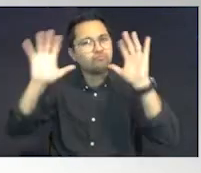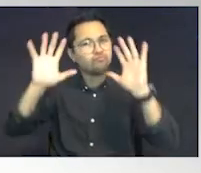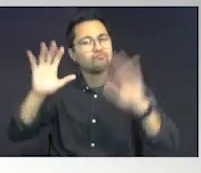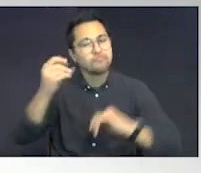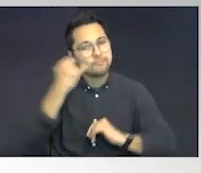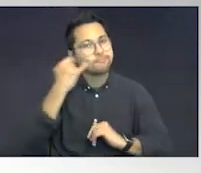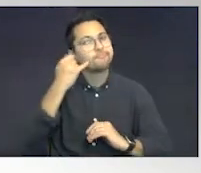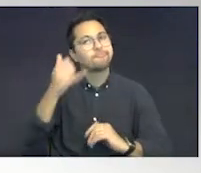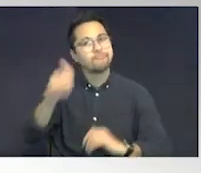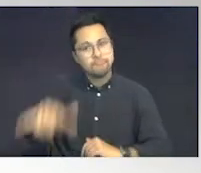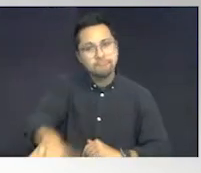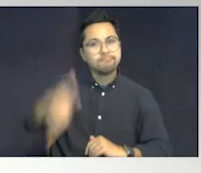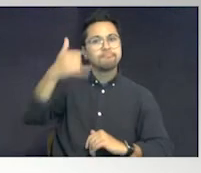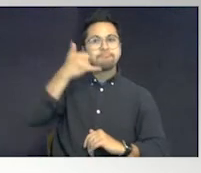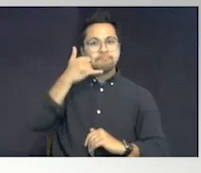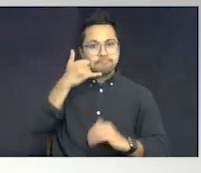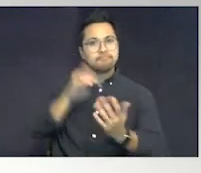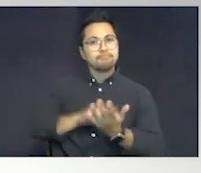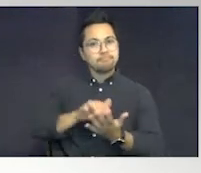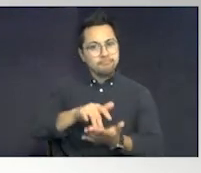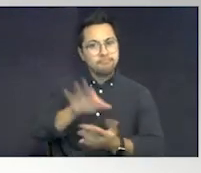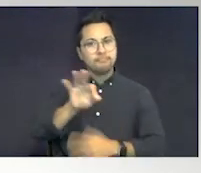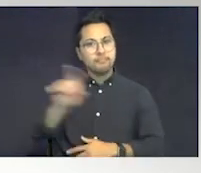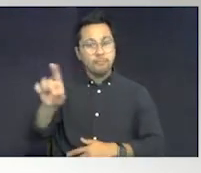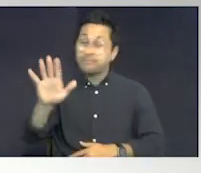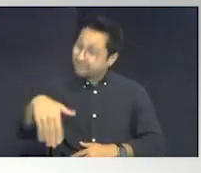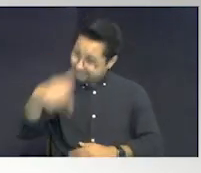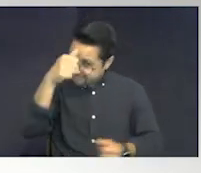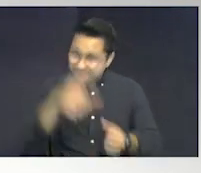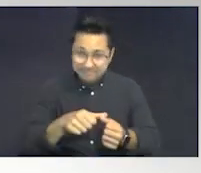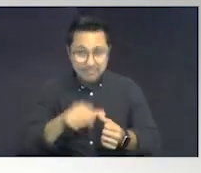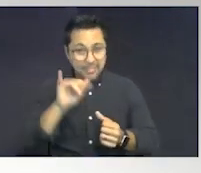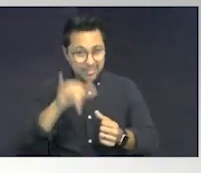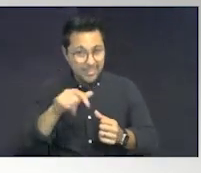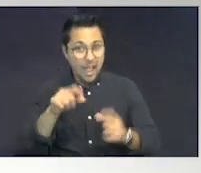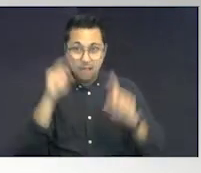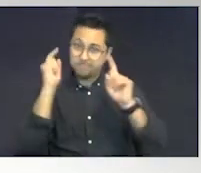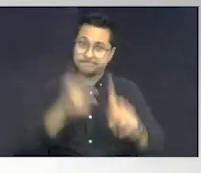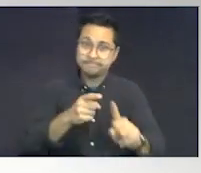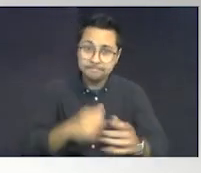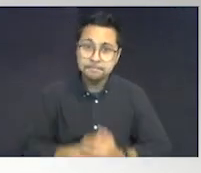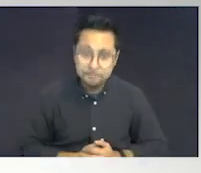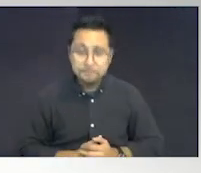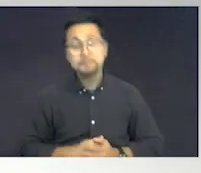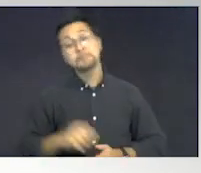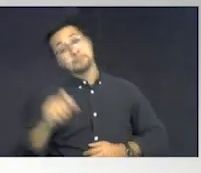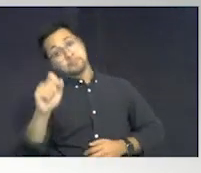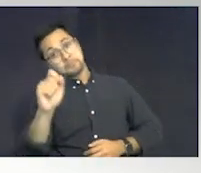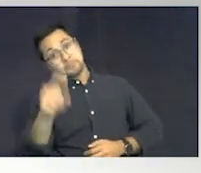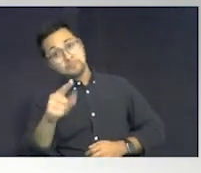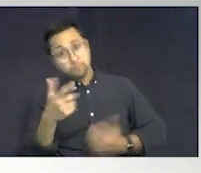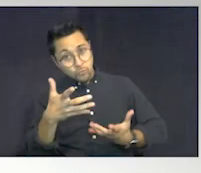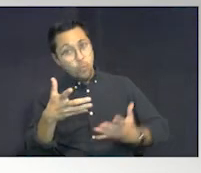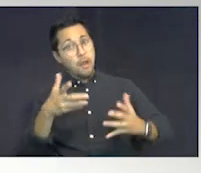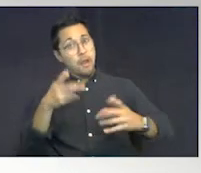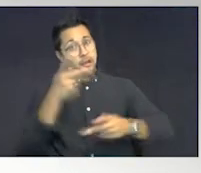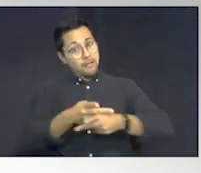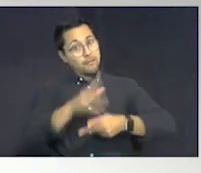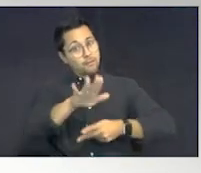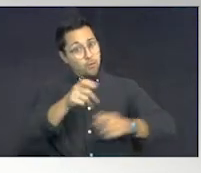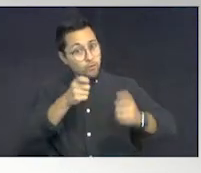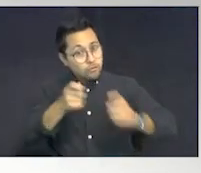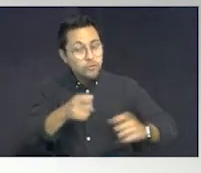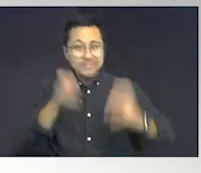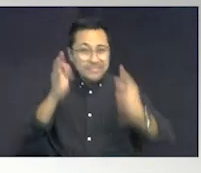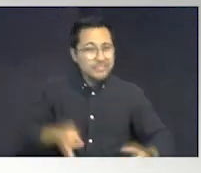9-1-1. And that, ladies and gentlemen, is what this is all about. Do you want to maintain the power and decide